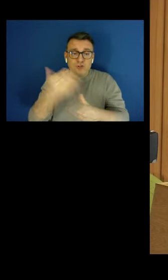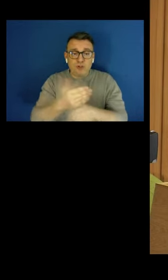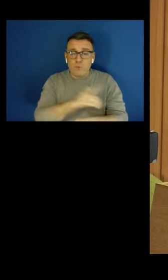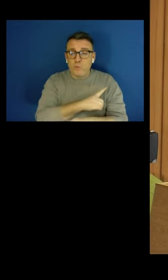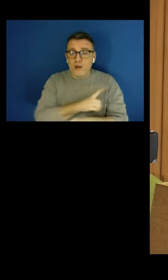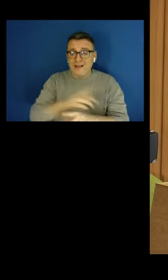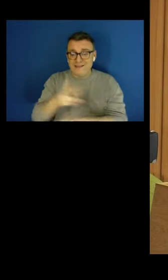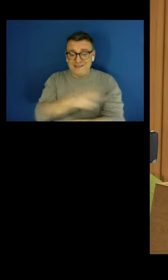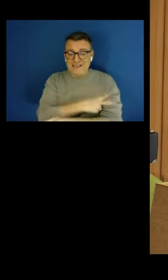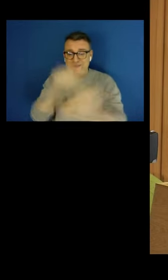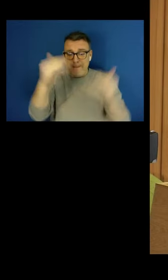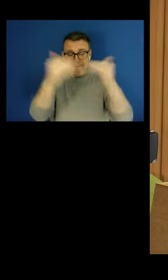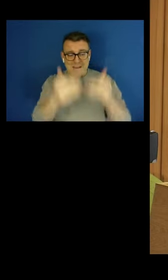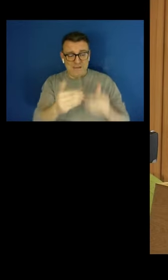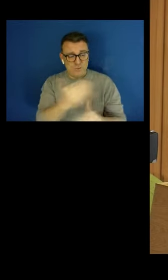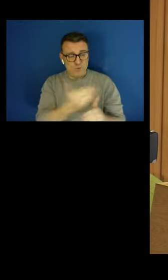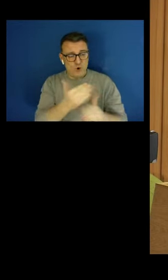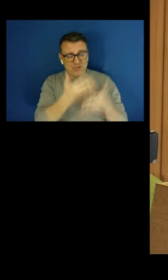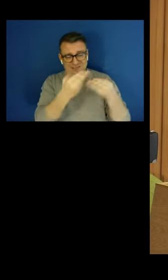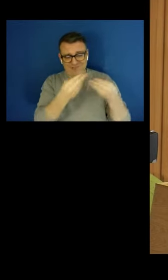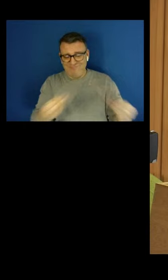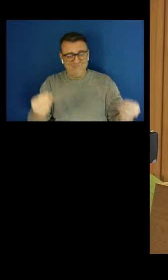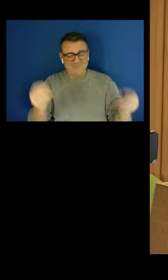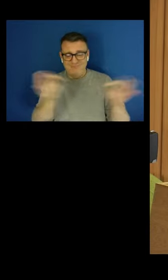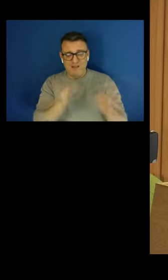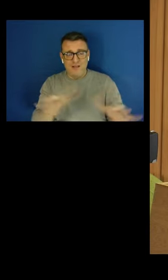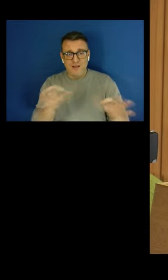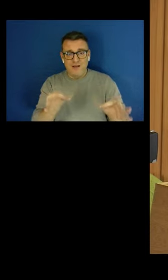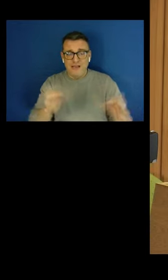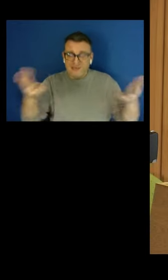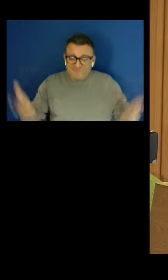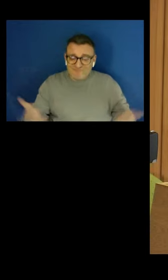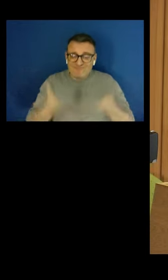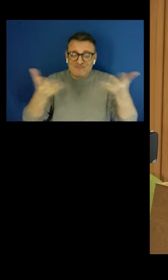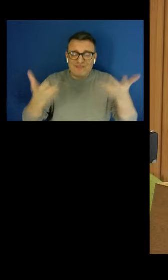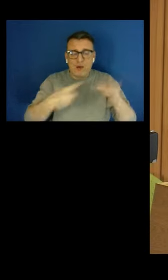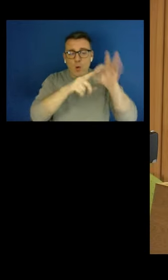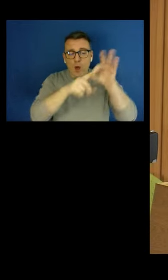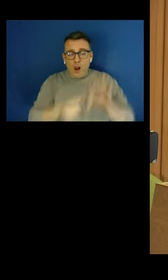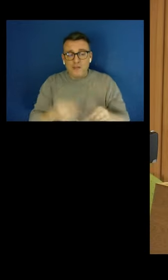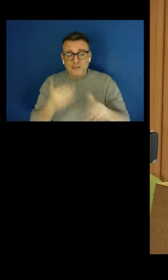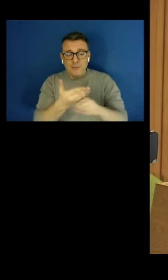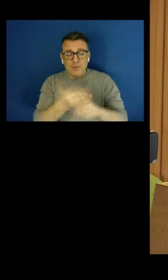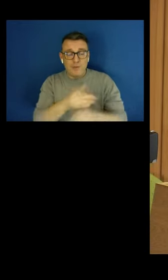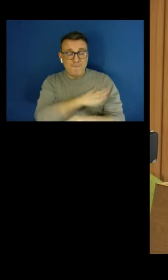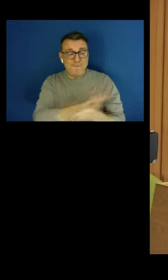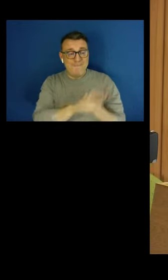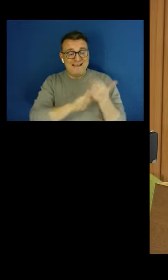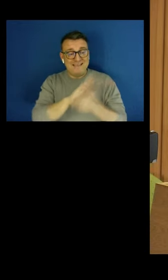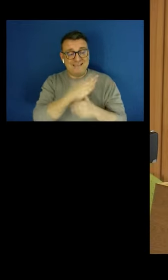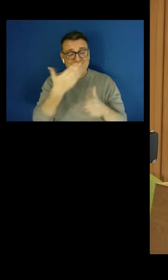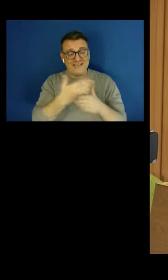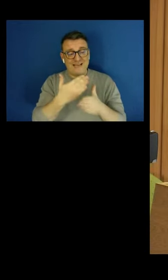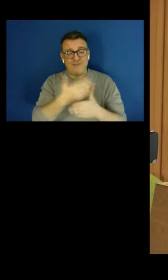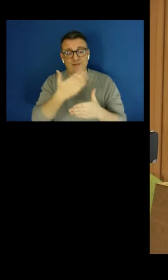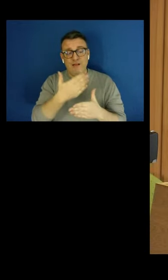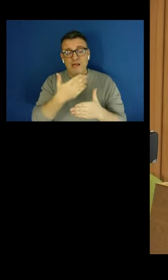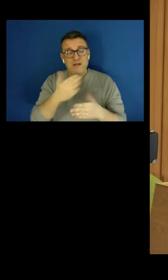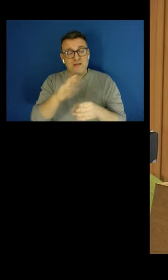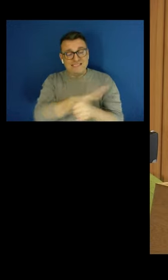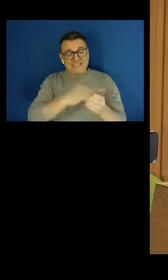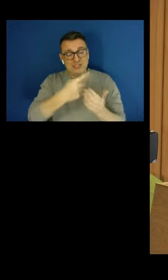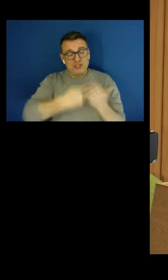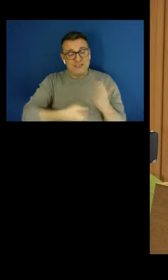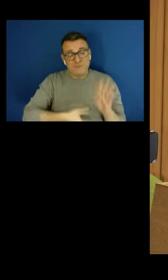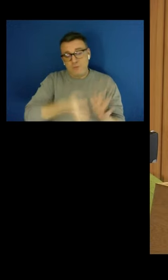driving low-quality employment. Employers don't have to improve conditions where there is a pool of workers desperate for